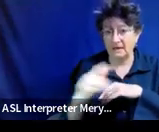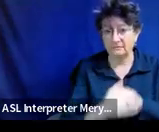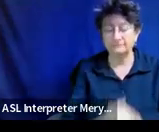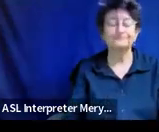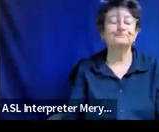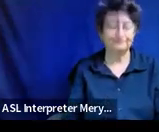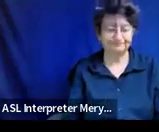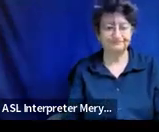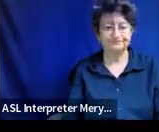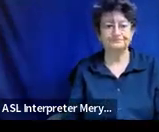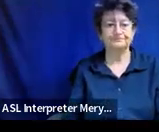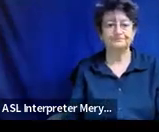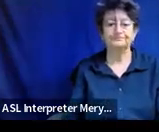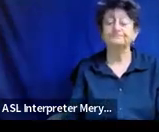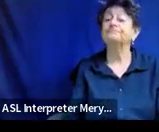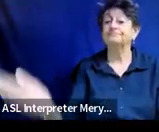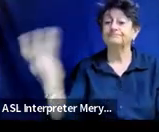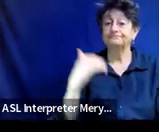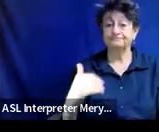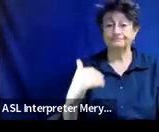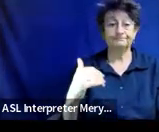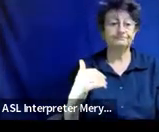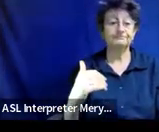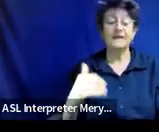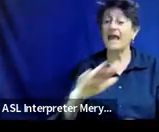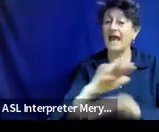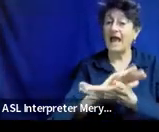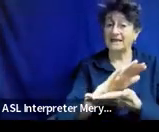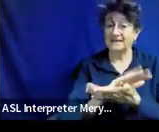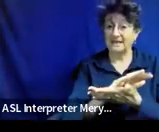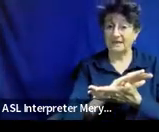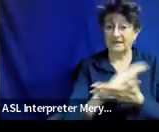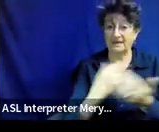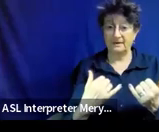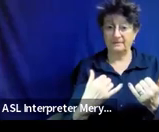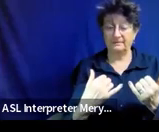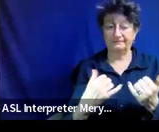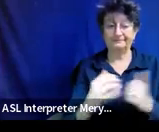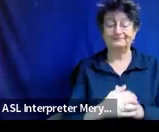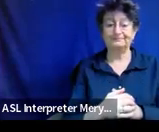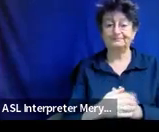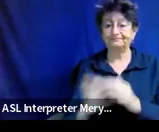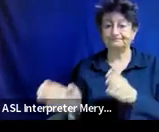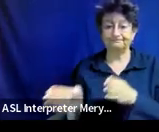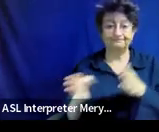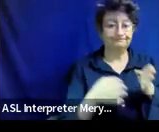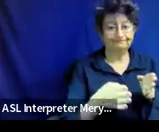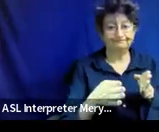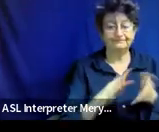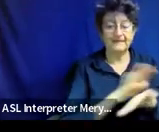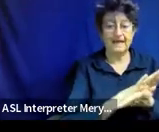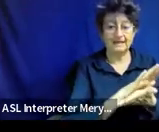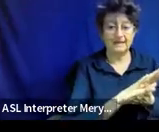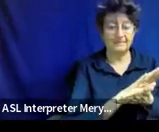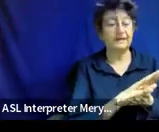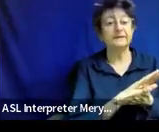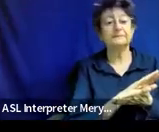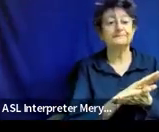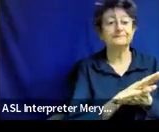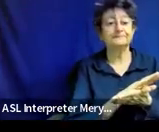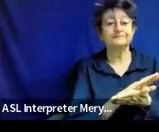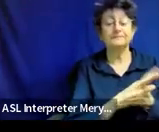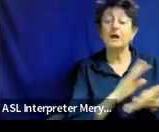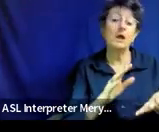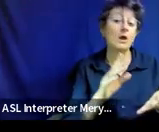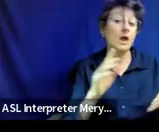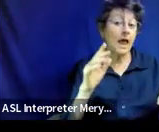um okay so we're gonna start looking at the academic uh side of things now so when we're looking at academics we're thinking